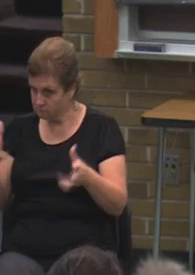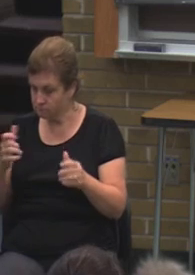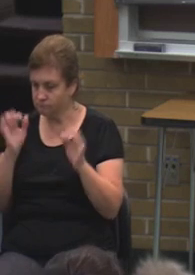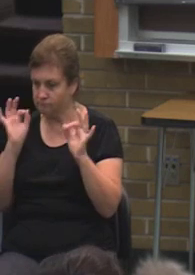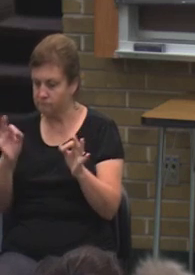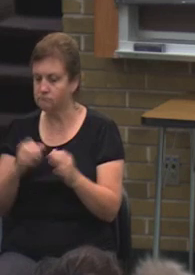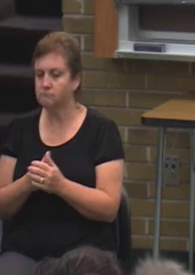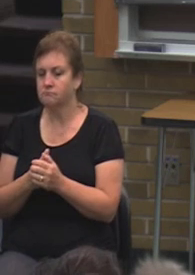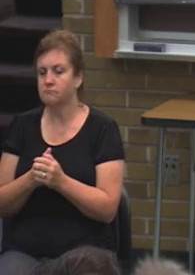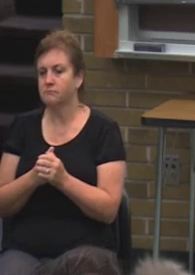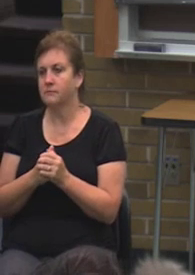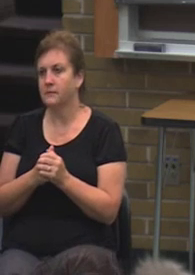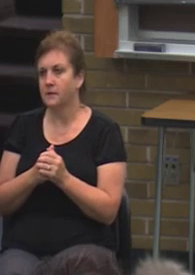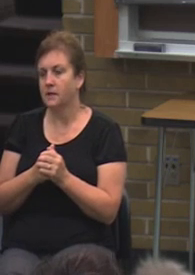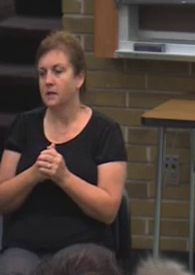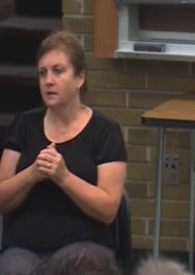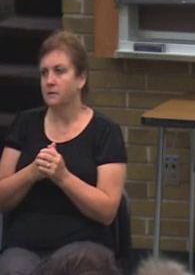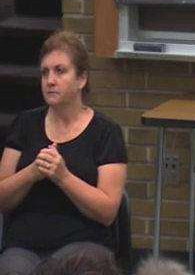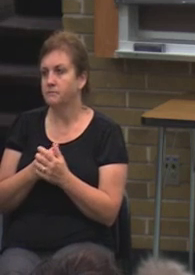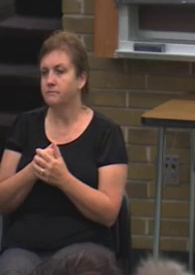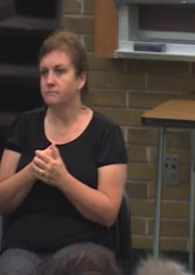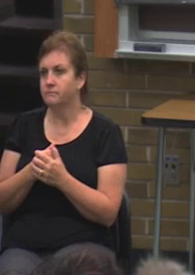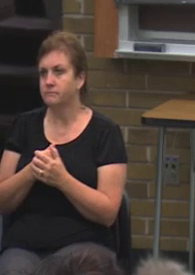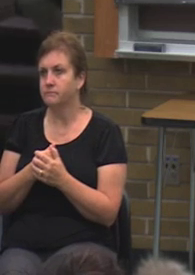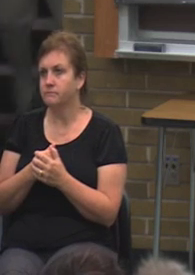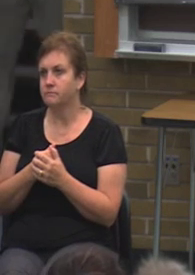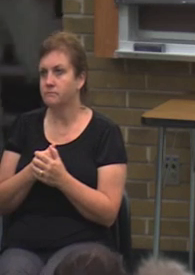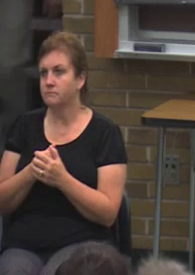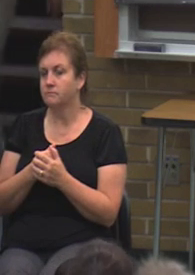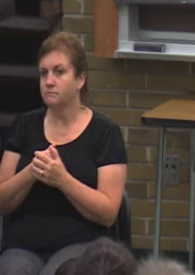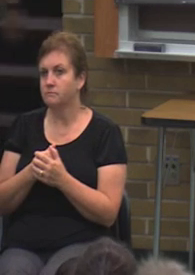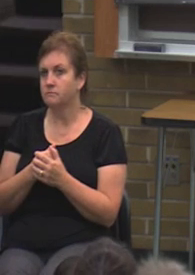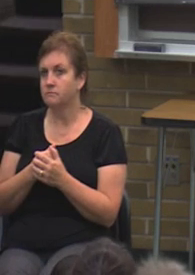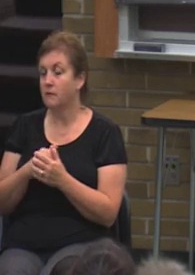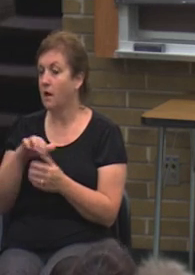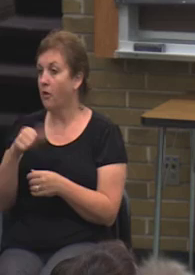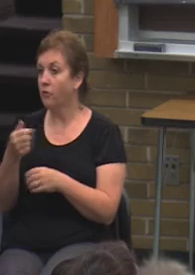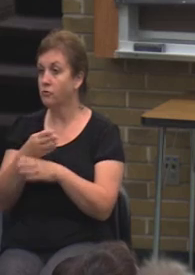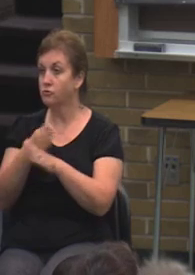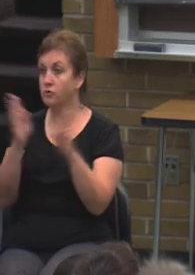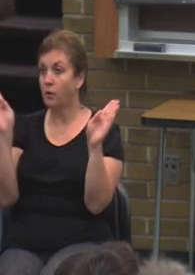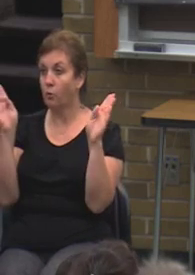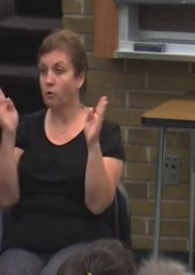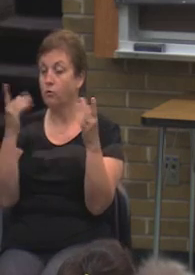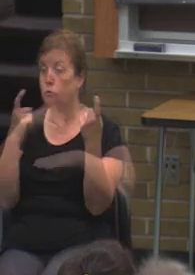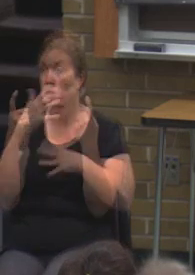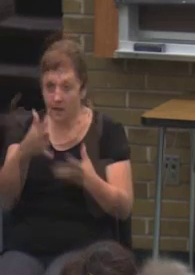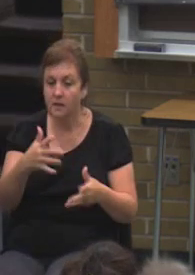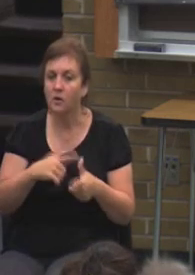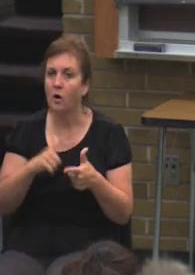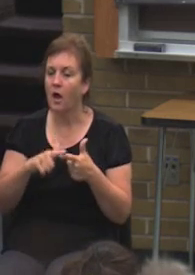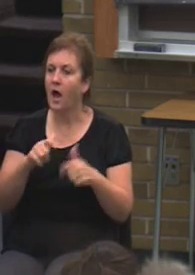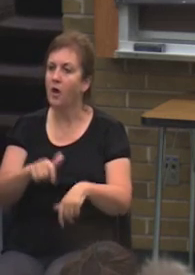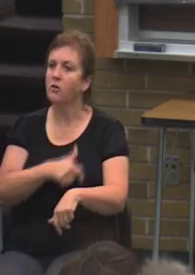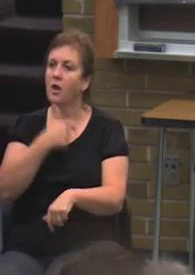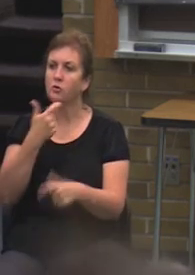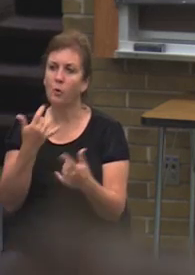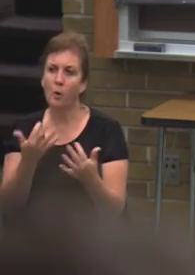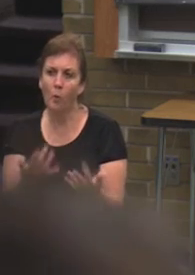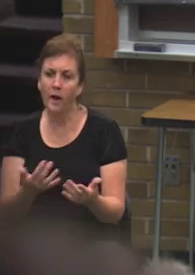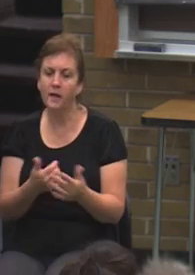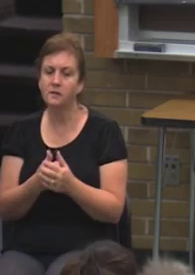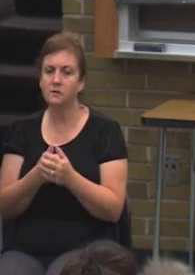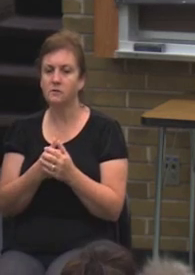as it relates to how we've been able to package your aid. Yes. Any other general questions this afternoon? Good question.